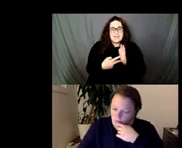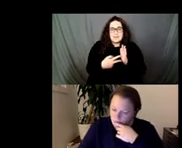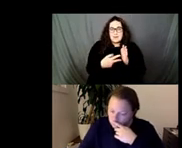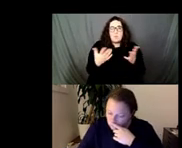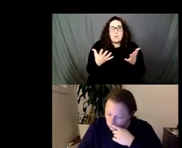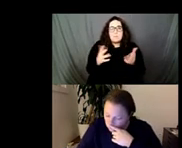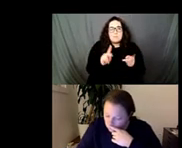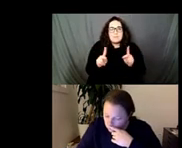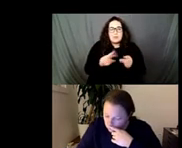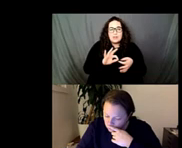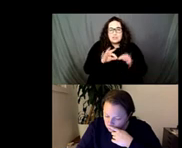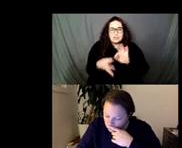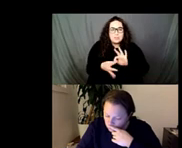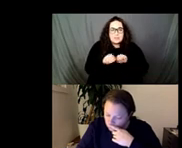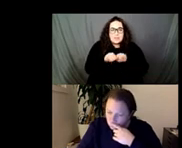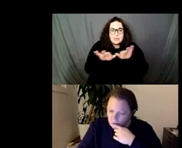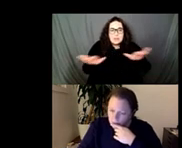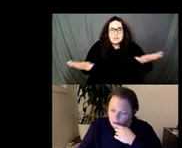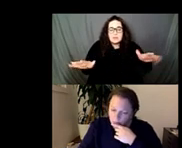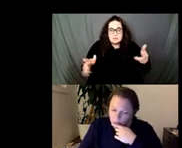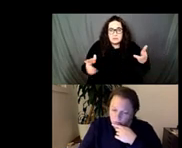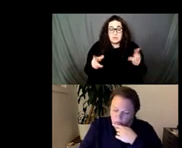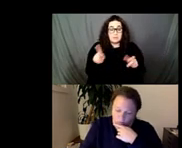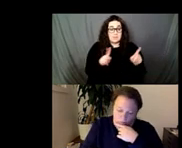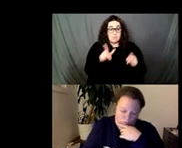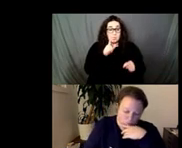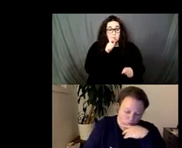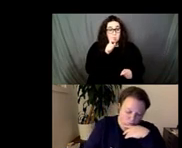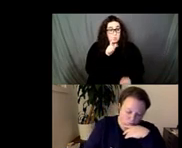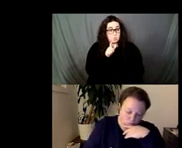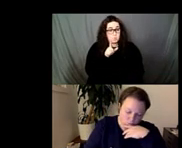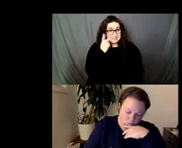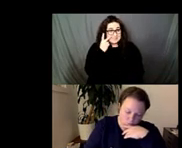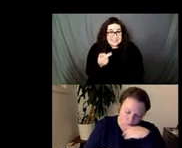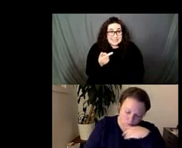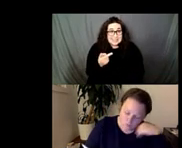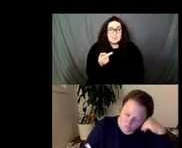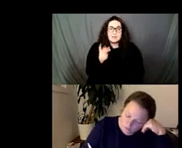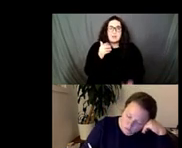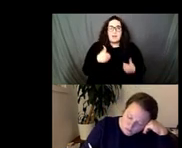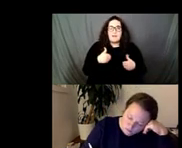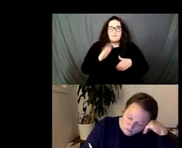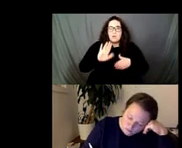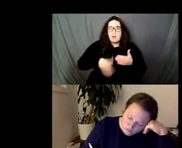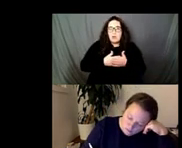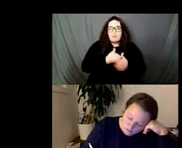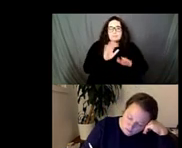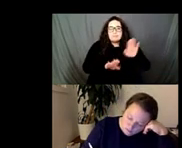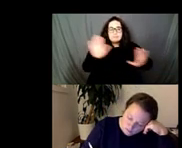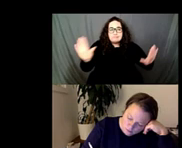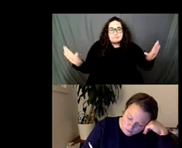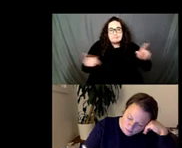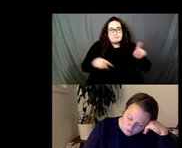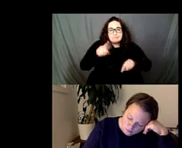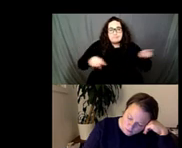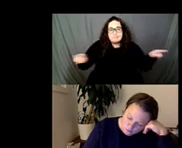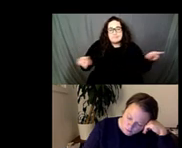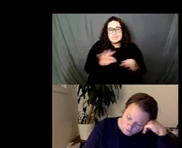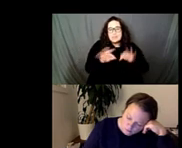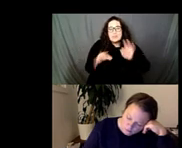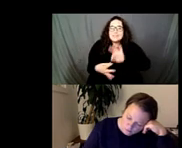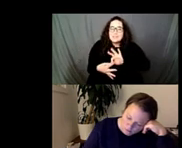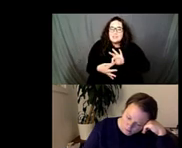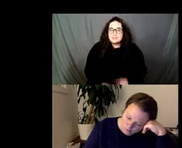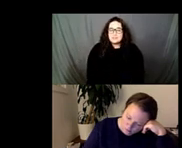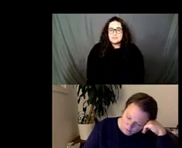the the work would be rewarded by very diverse um interpretations and and responses so i think this event today is is a